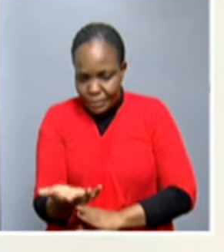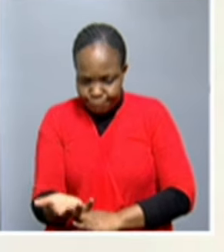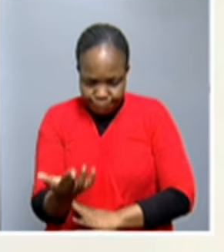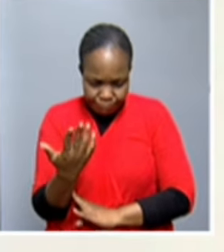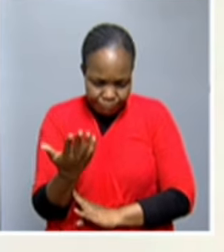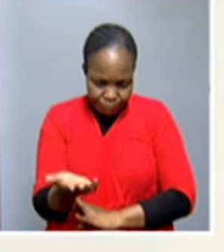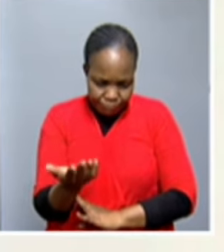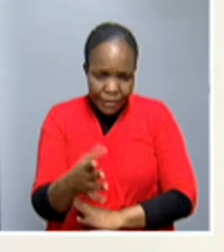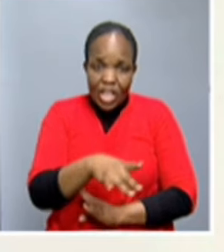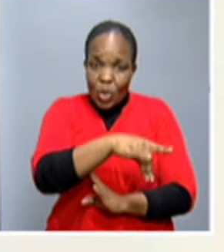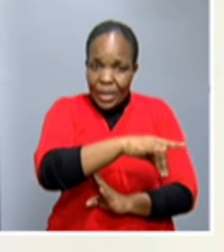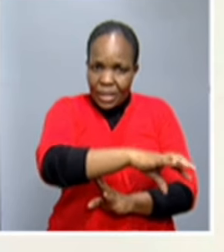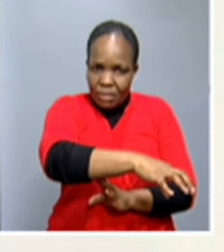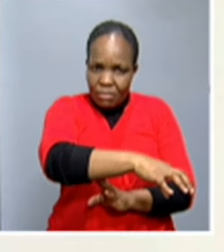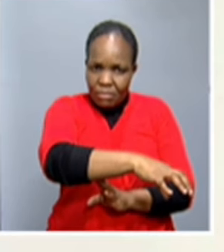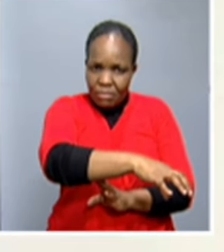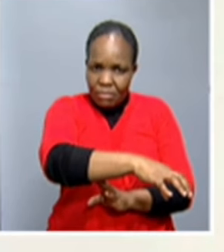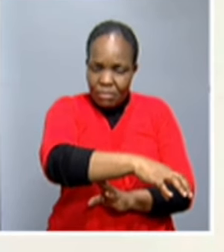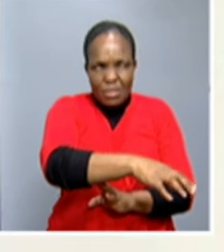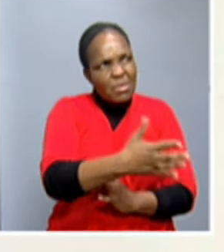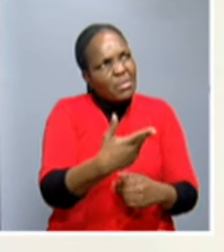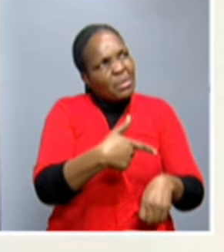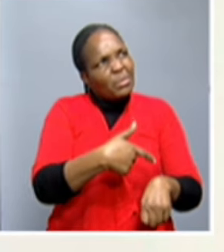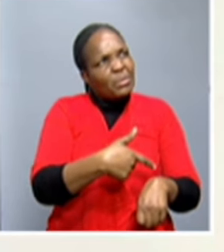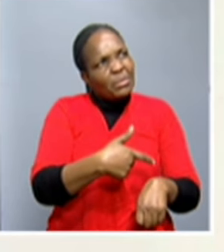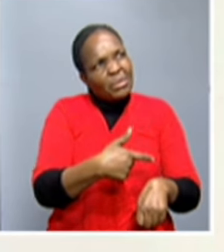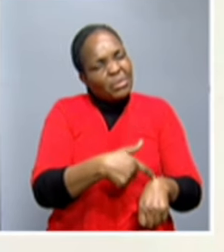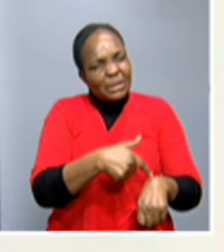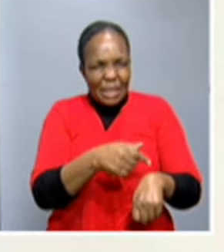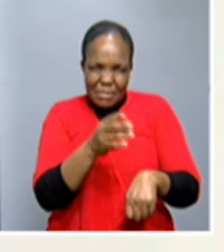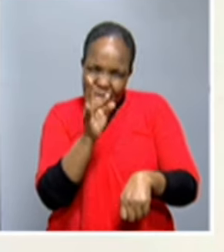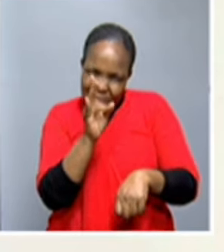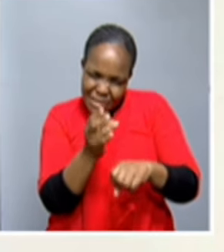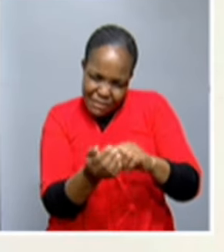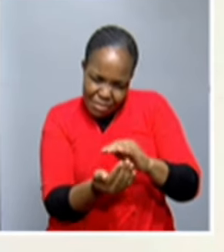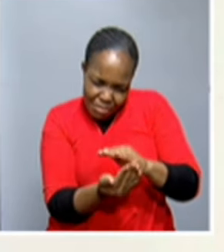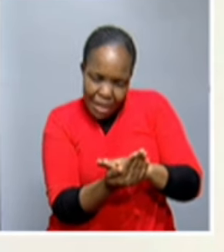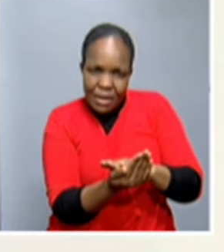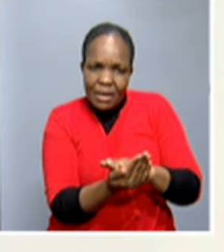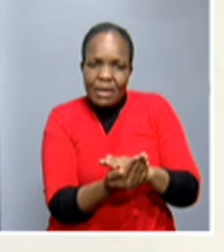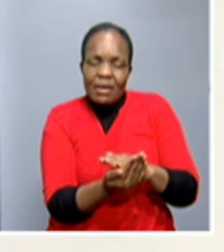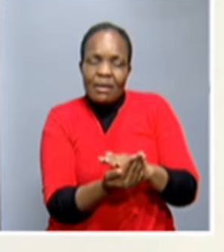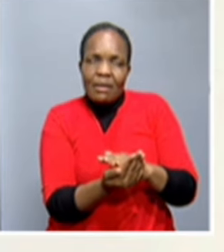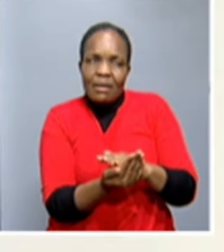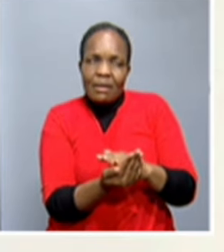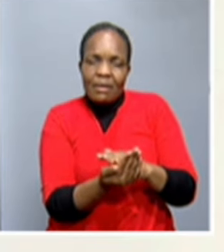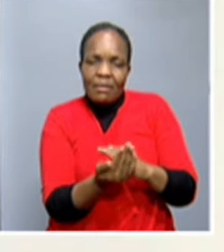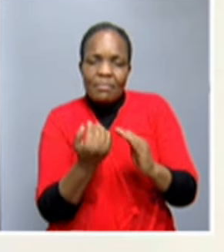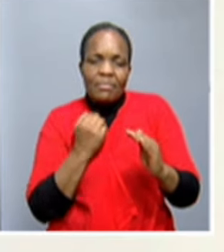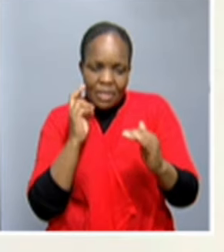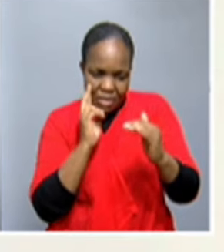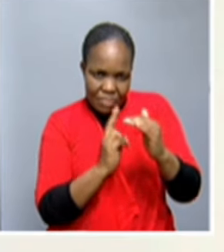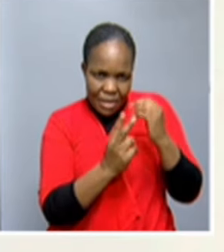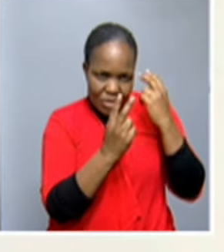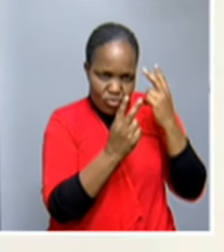In Nana, around 7, they were in the Nana CBD